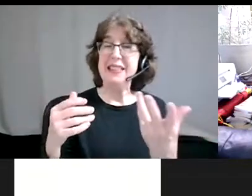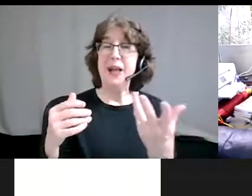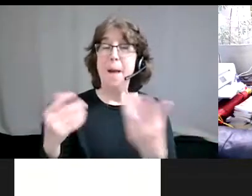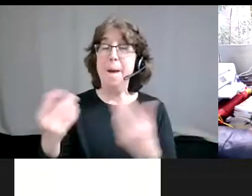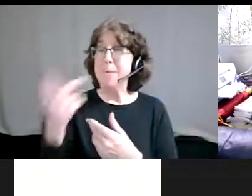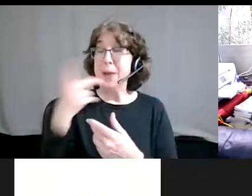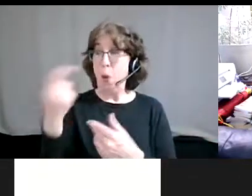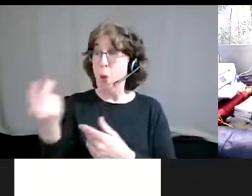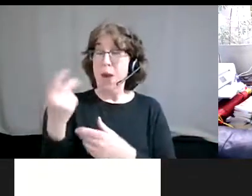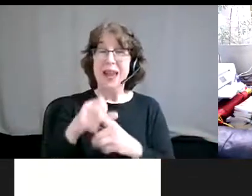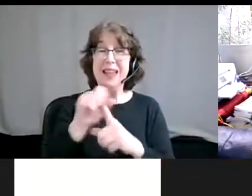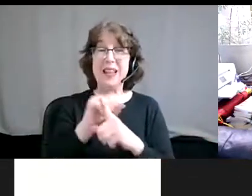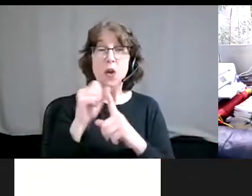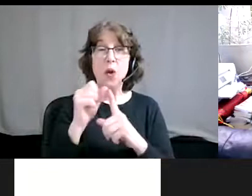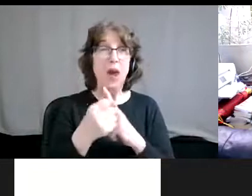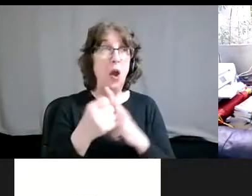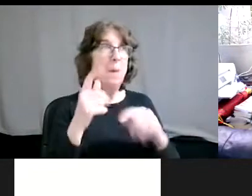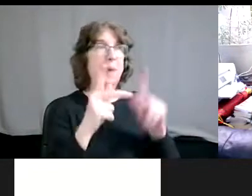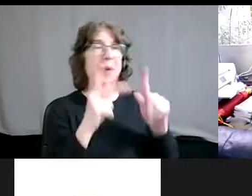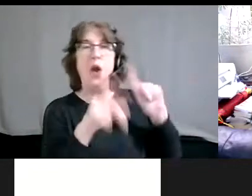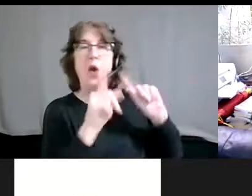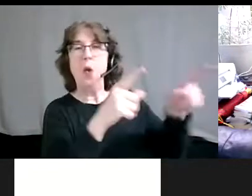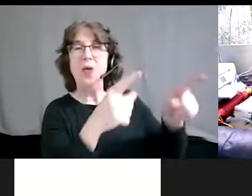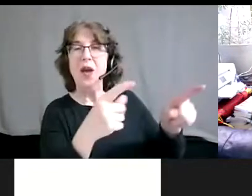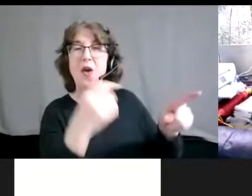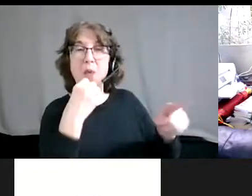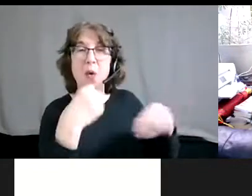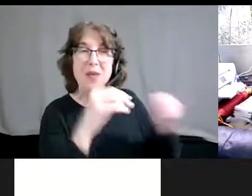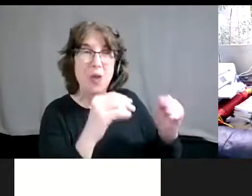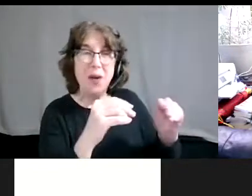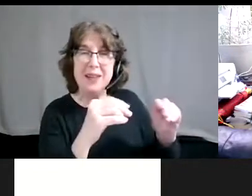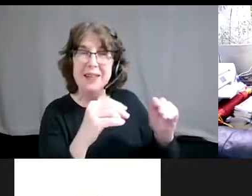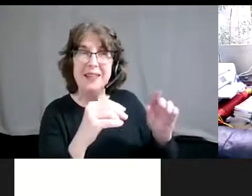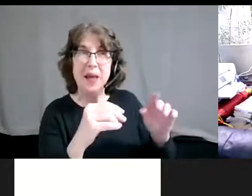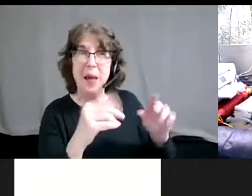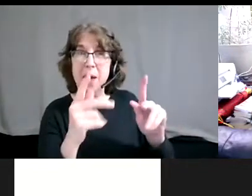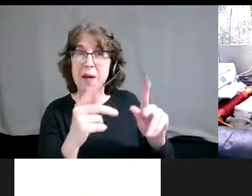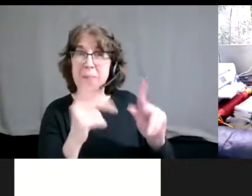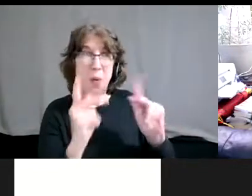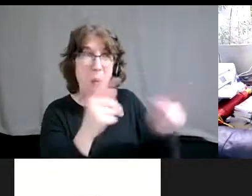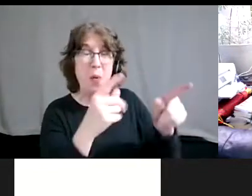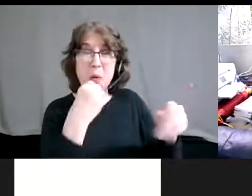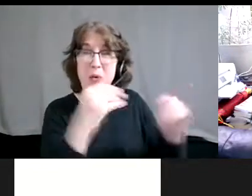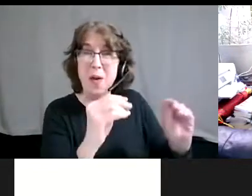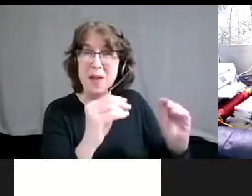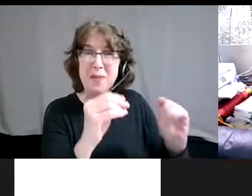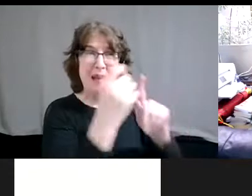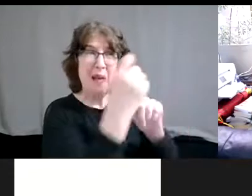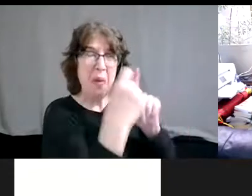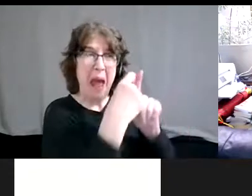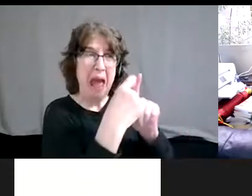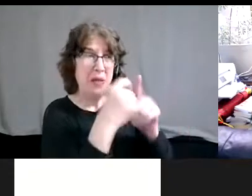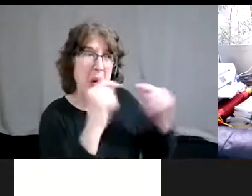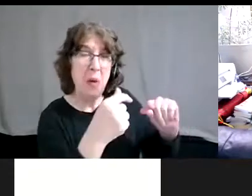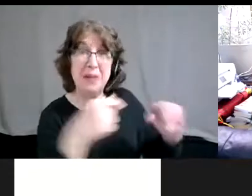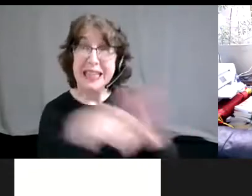situation where folks can't even go to the grocery store without being harassed, harmed, or even killed. So there's certain pieces of that where I, you know, I